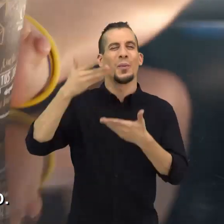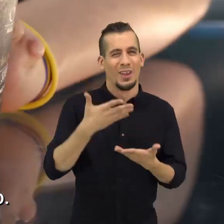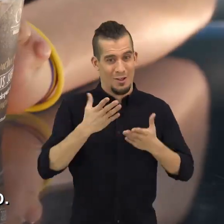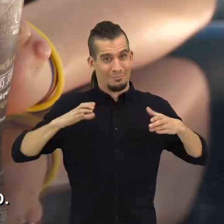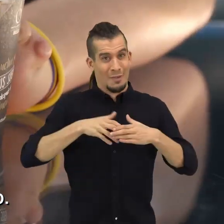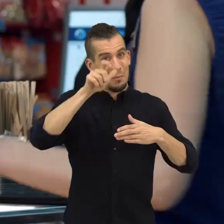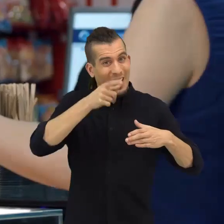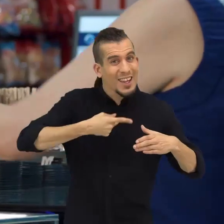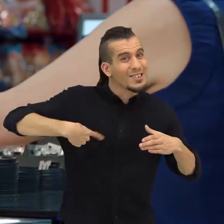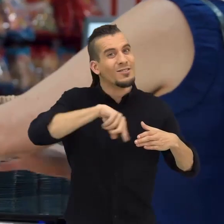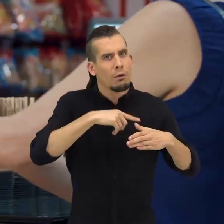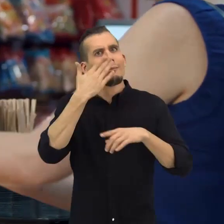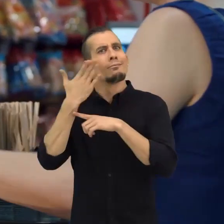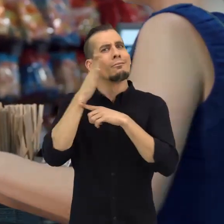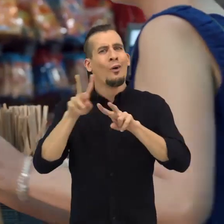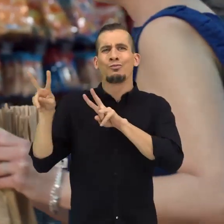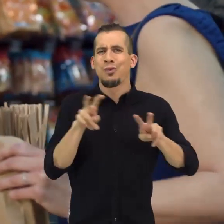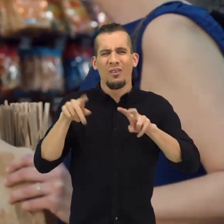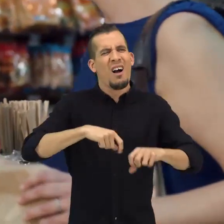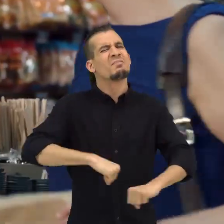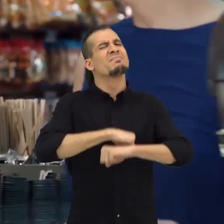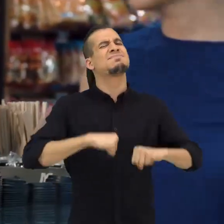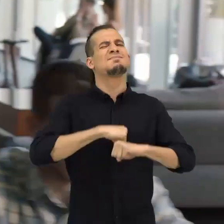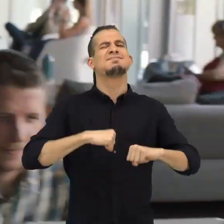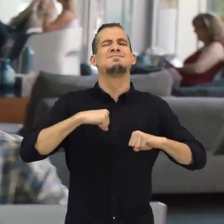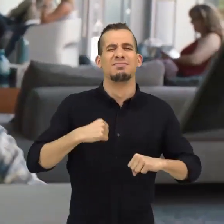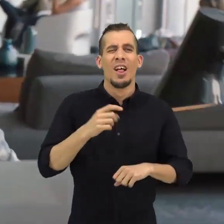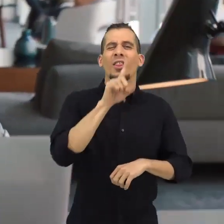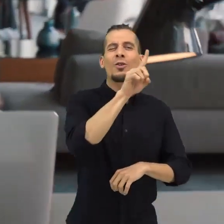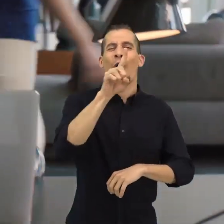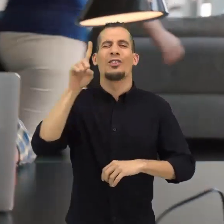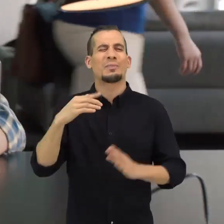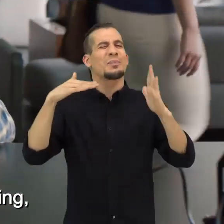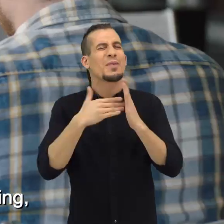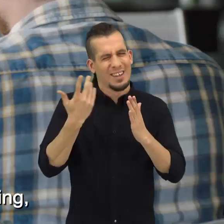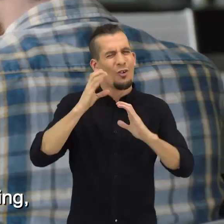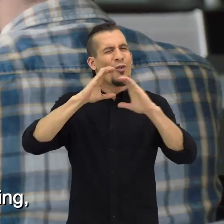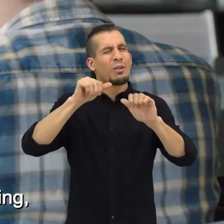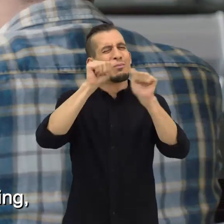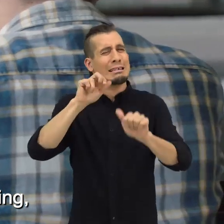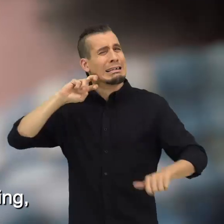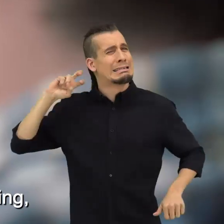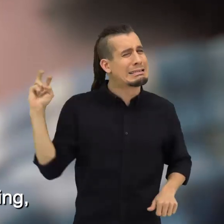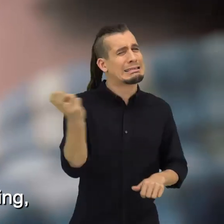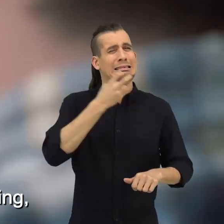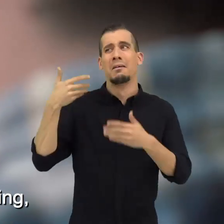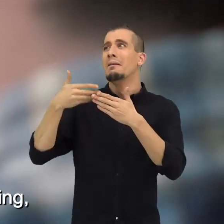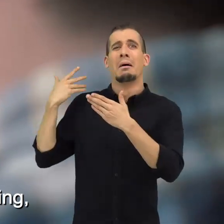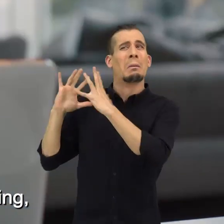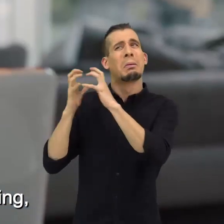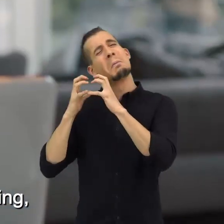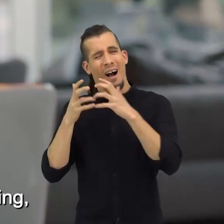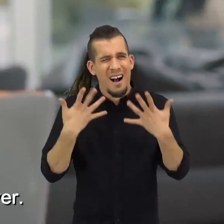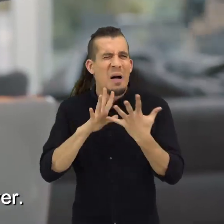Group. Welcome to a group of people in which a new attitude is growing, which has 111,000 different ways of